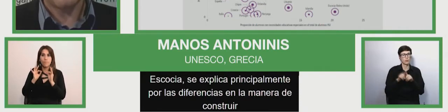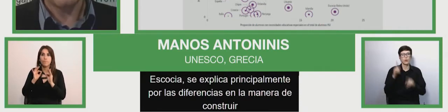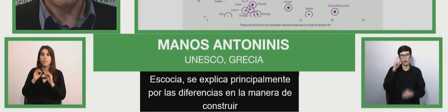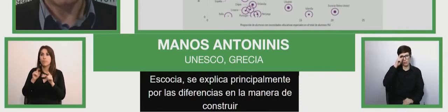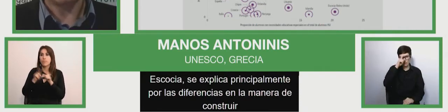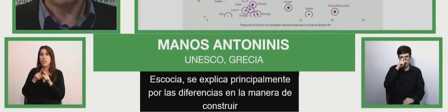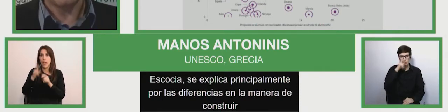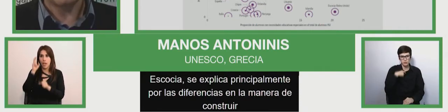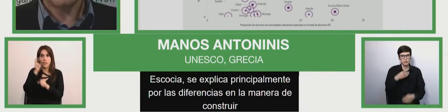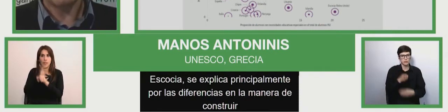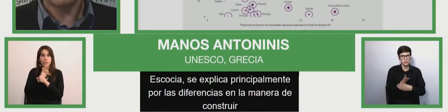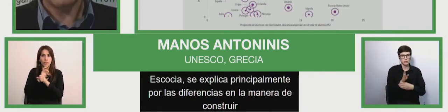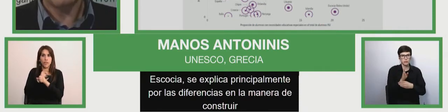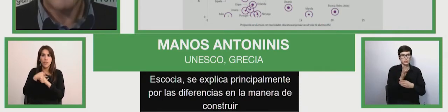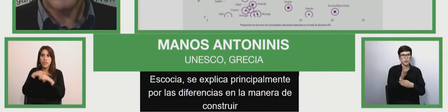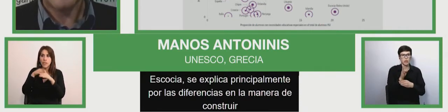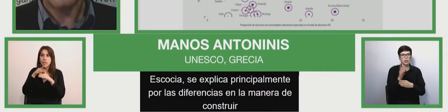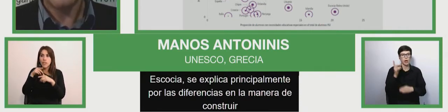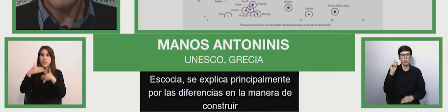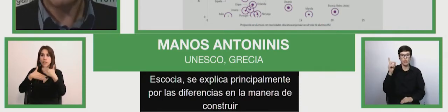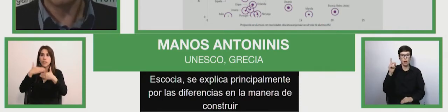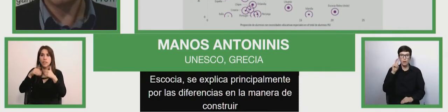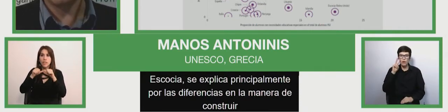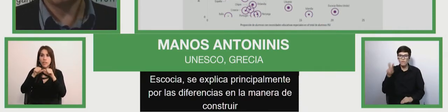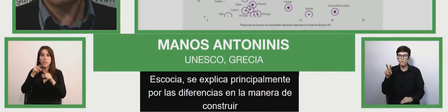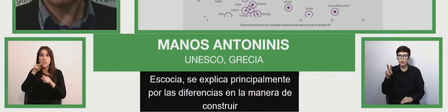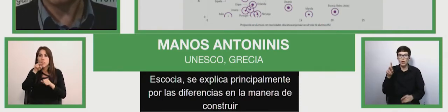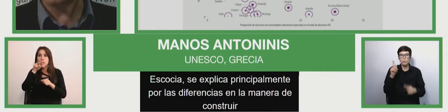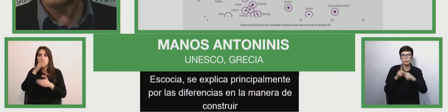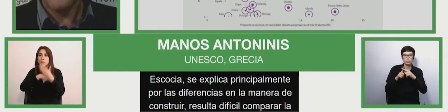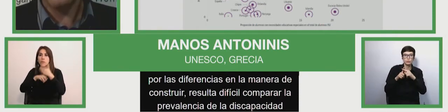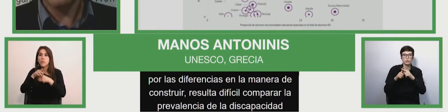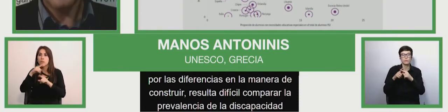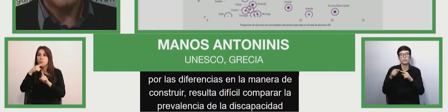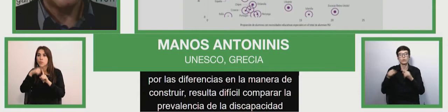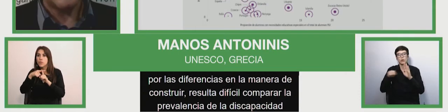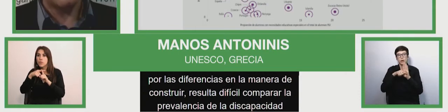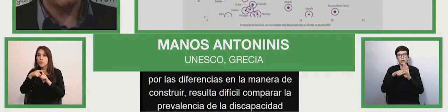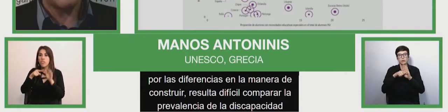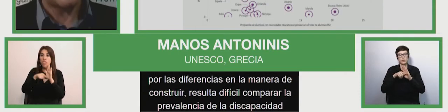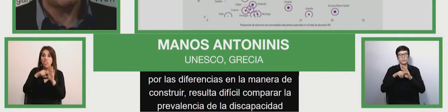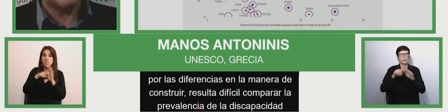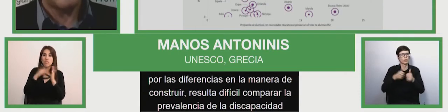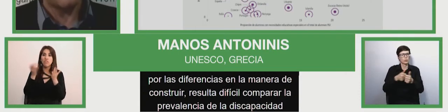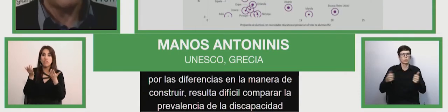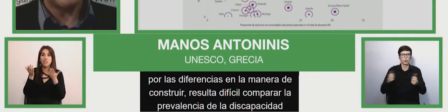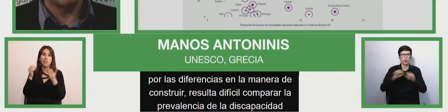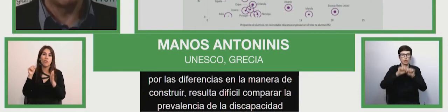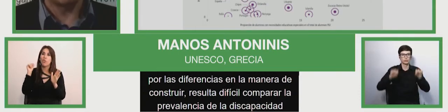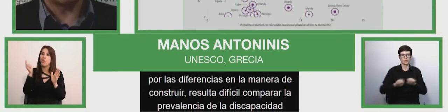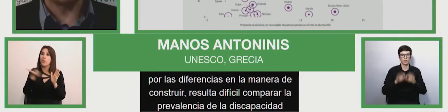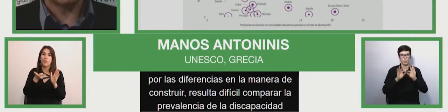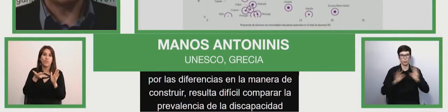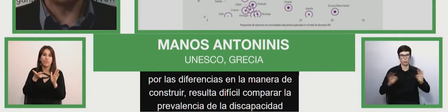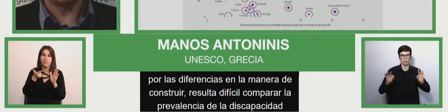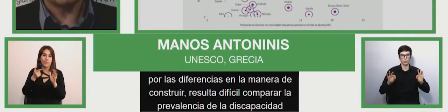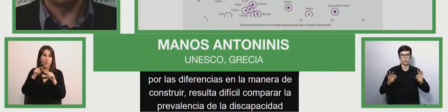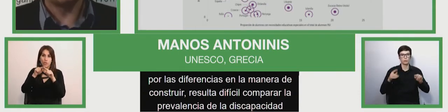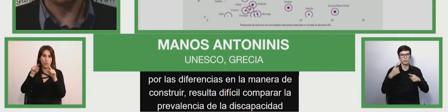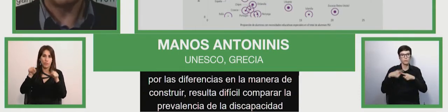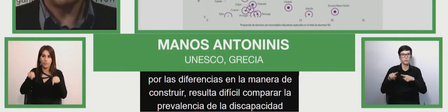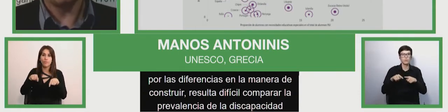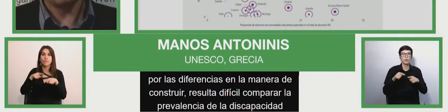and disadvantage in all the educational prevalence and throughout time, particularly in cases with defined